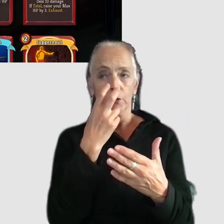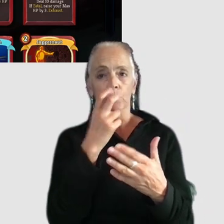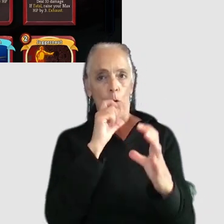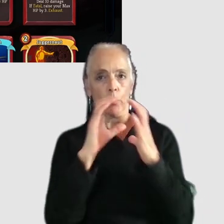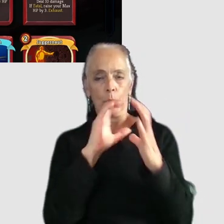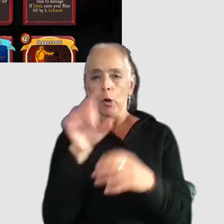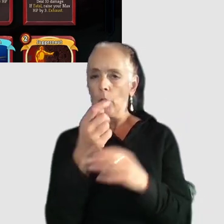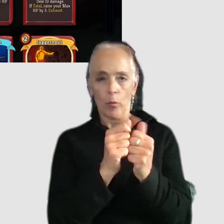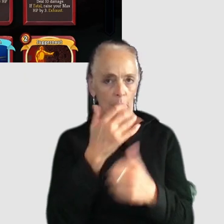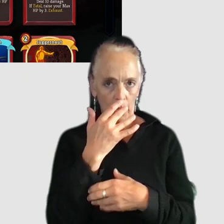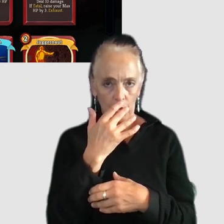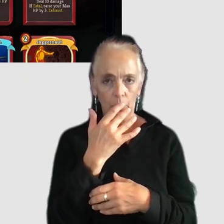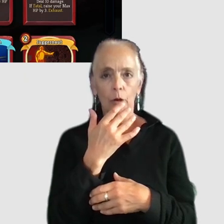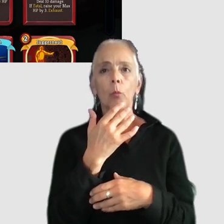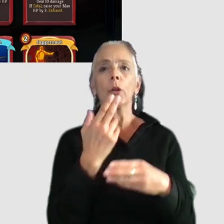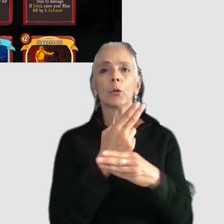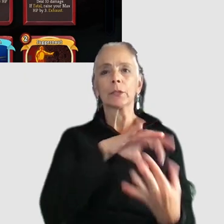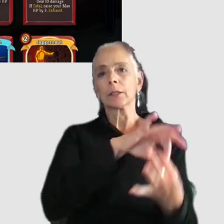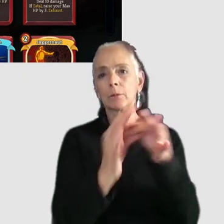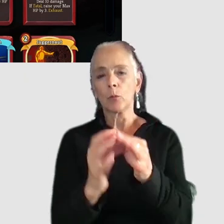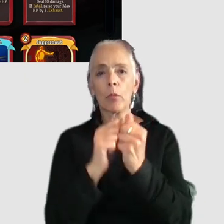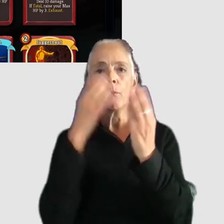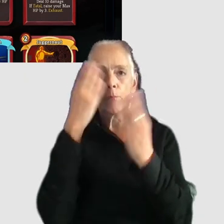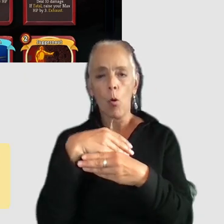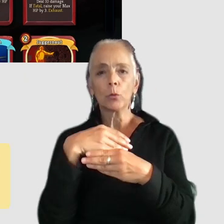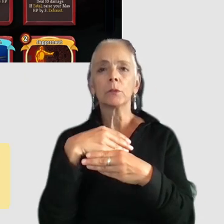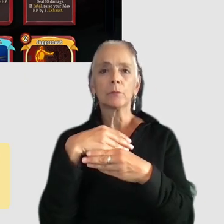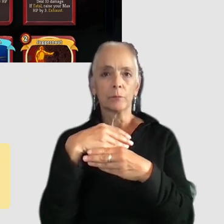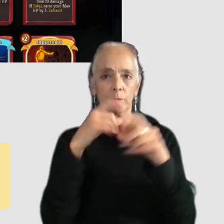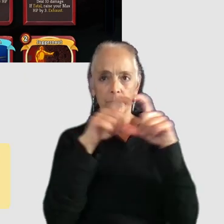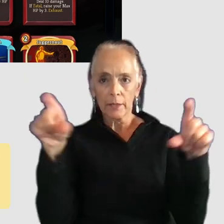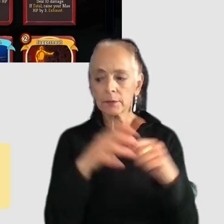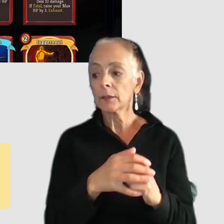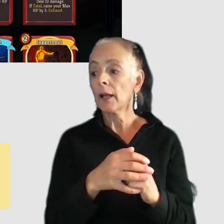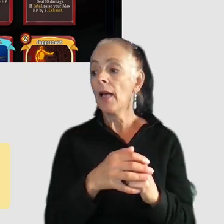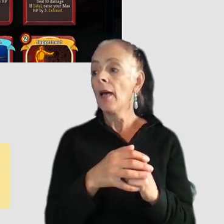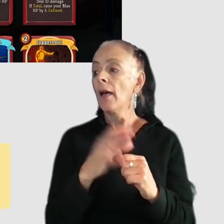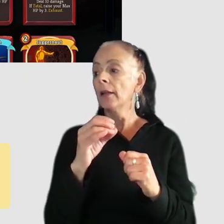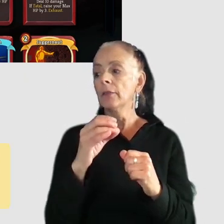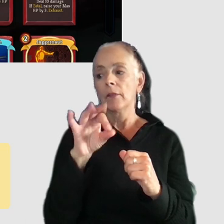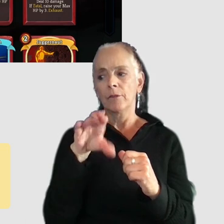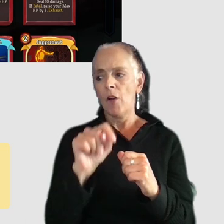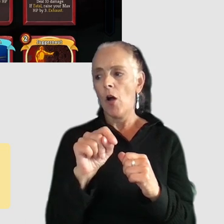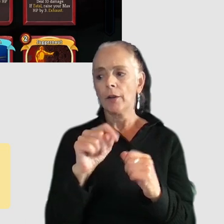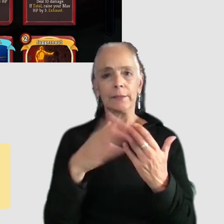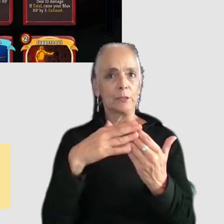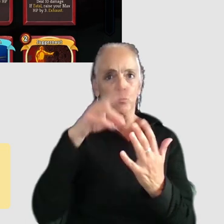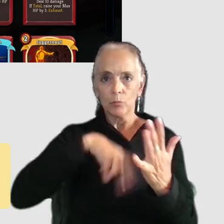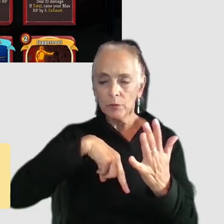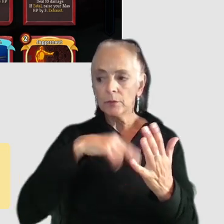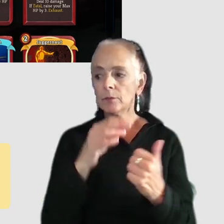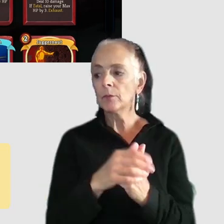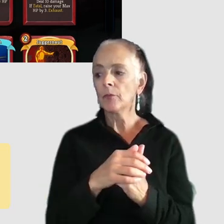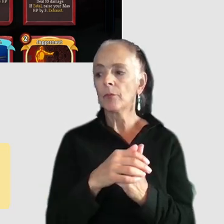only with color we're using it in conjunction with the bold text um and the main text font is very readable they've still wanted